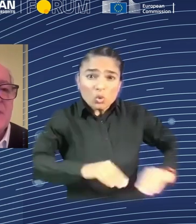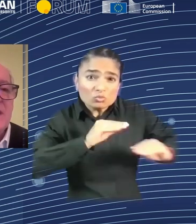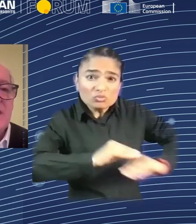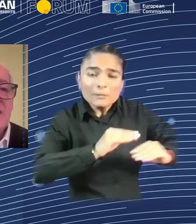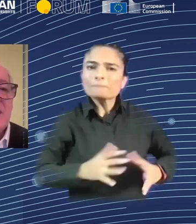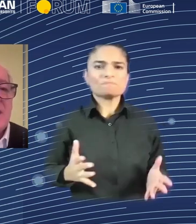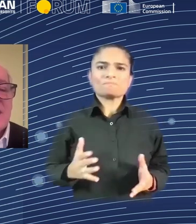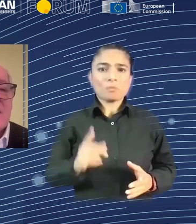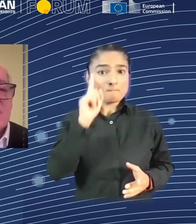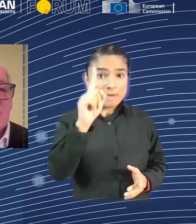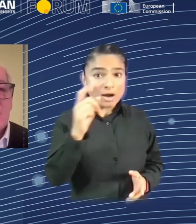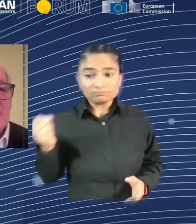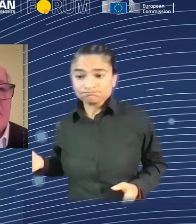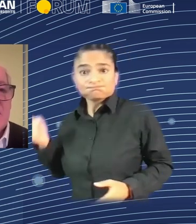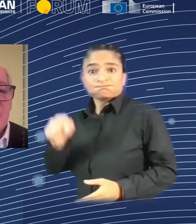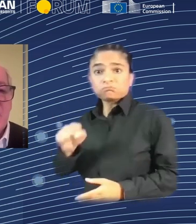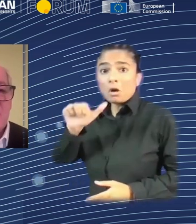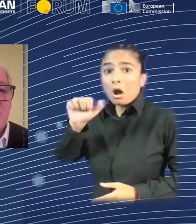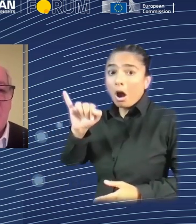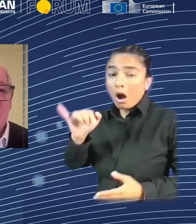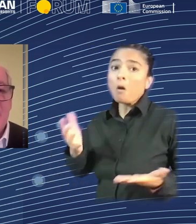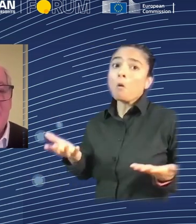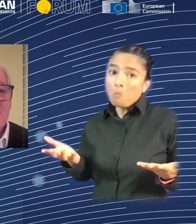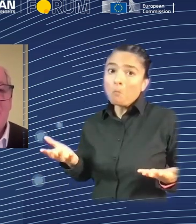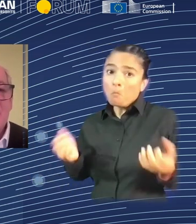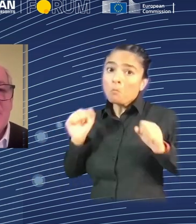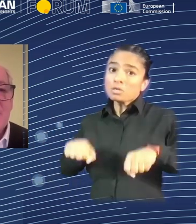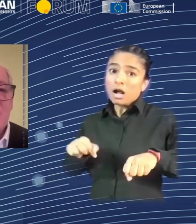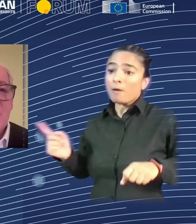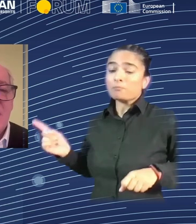Next. So here's the conundrum that we face.